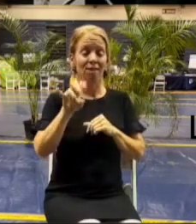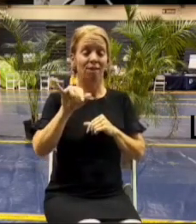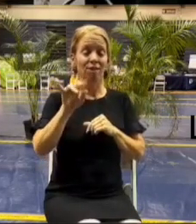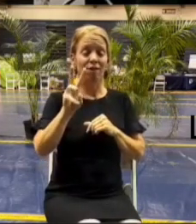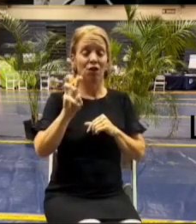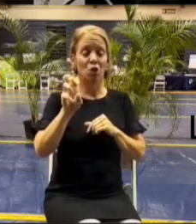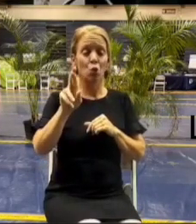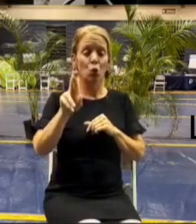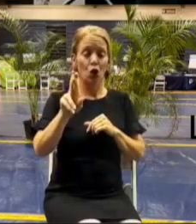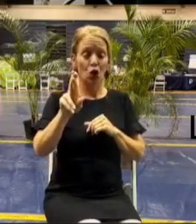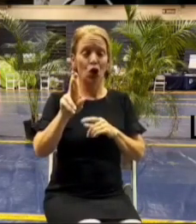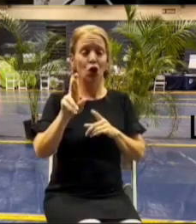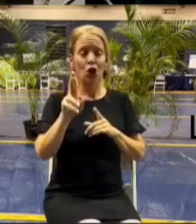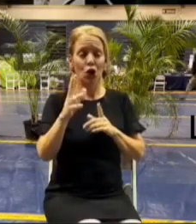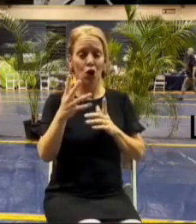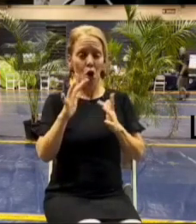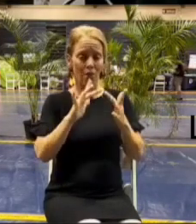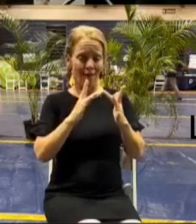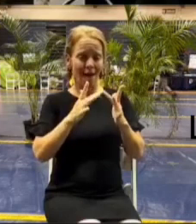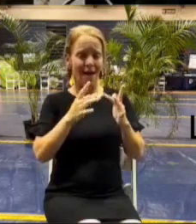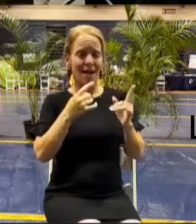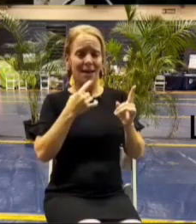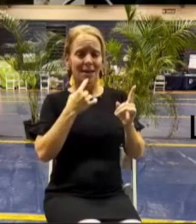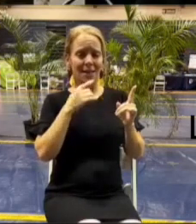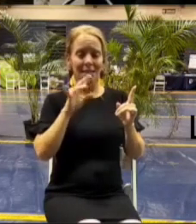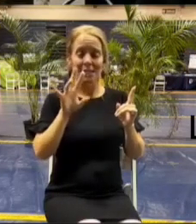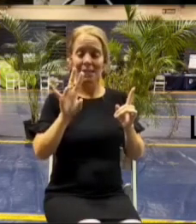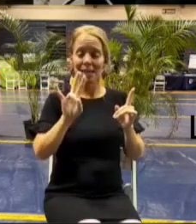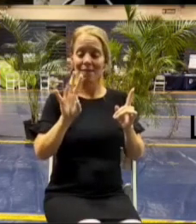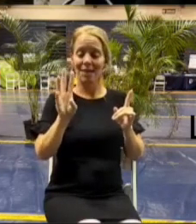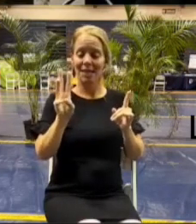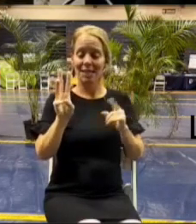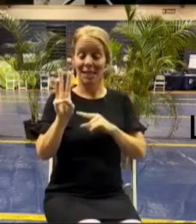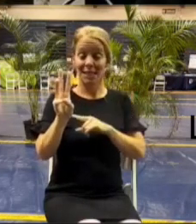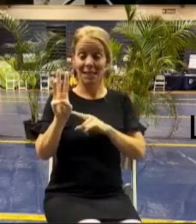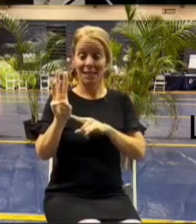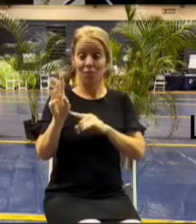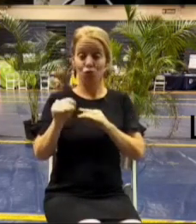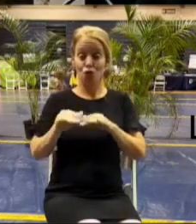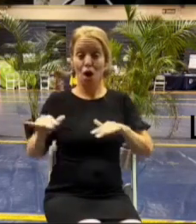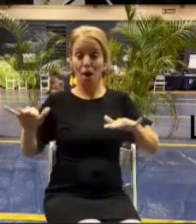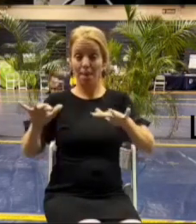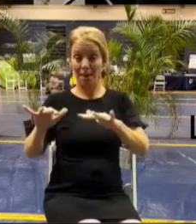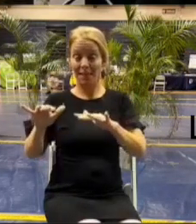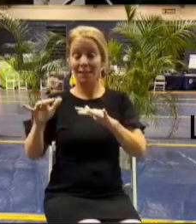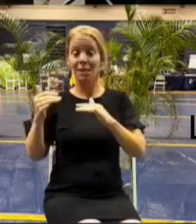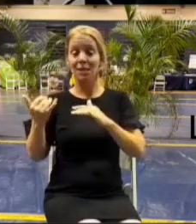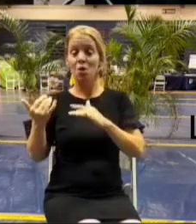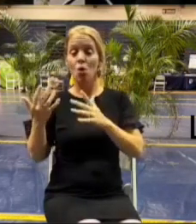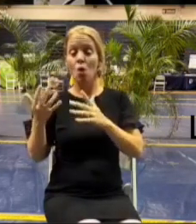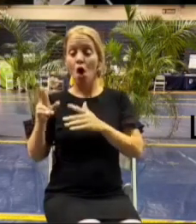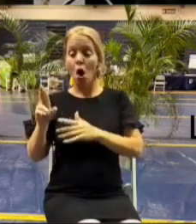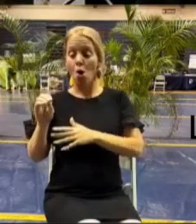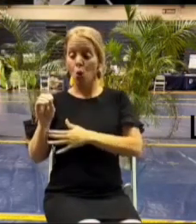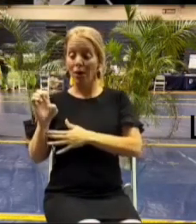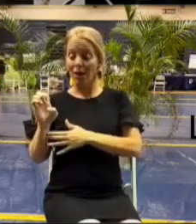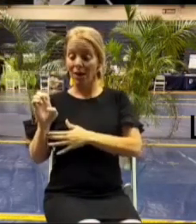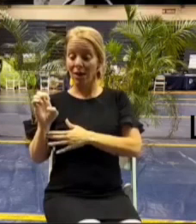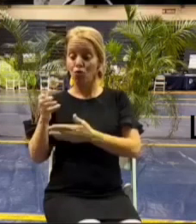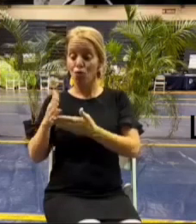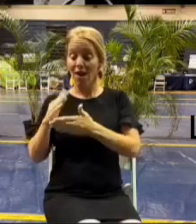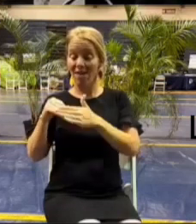76 properties we've relinquished those roes back to maui county so